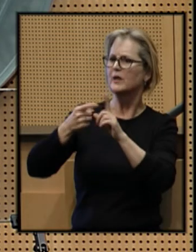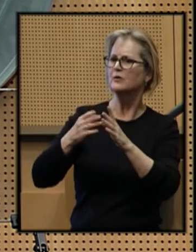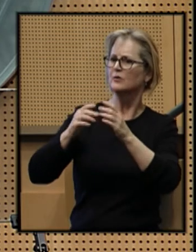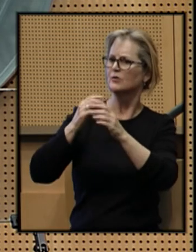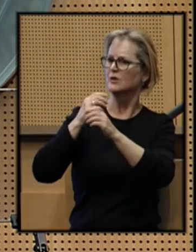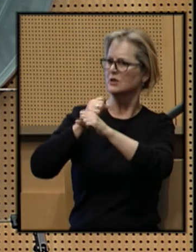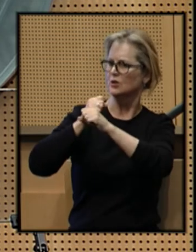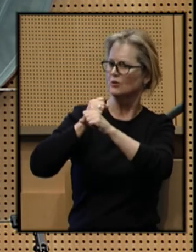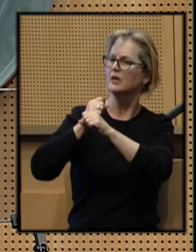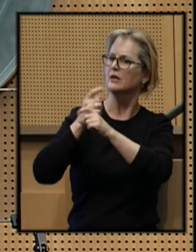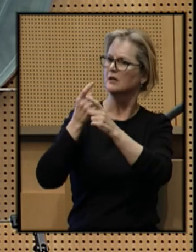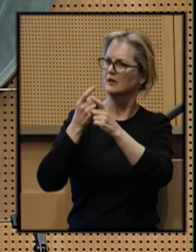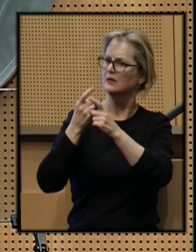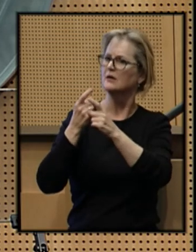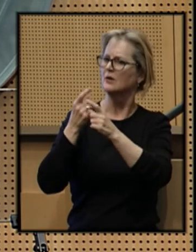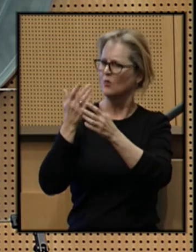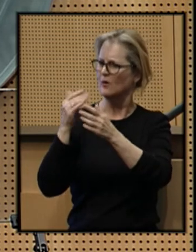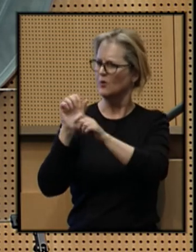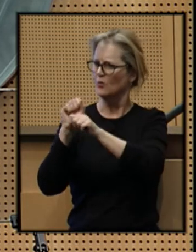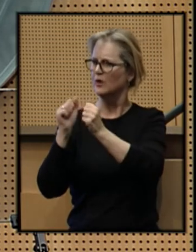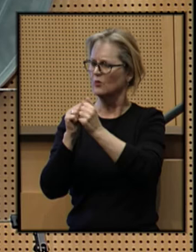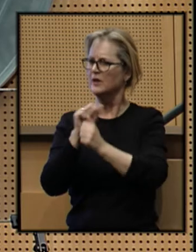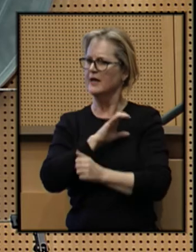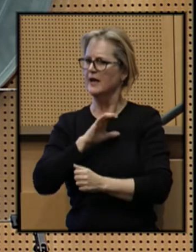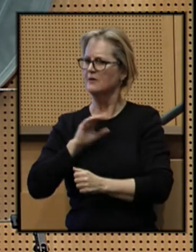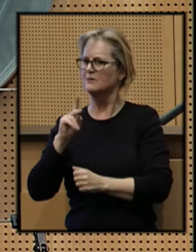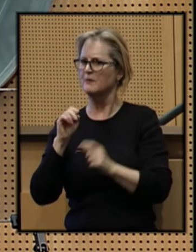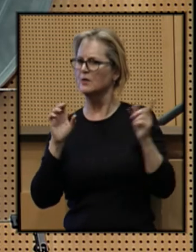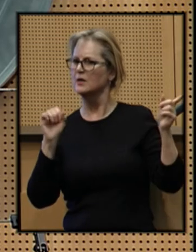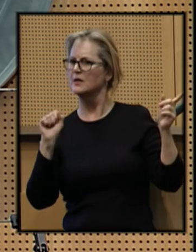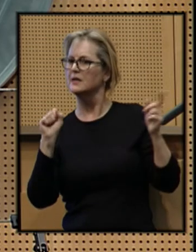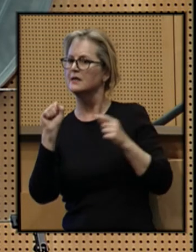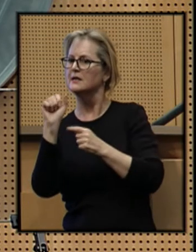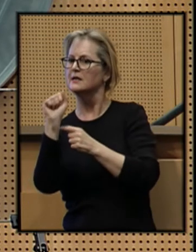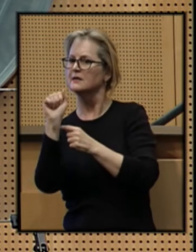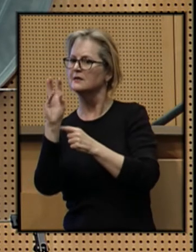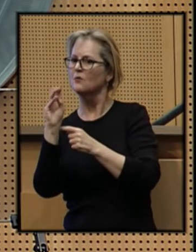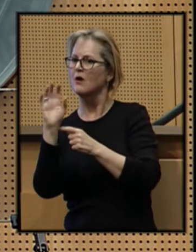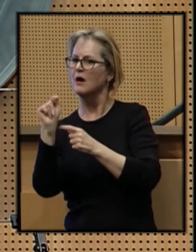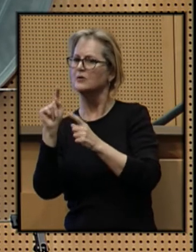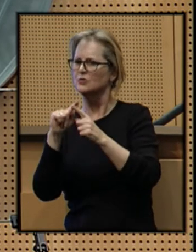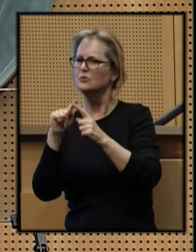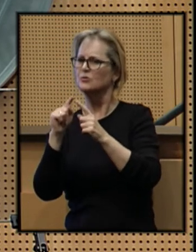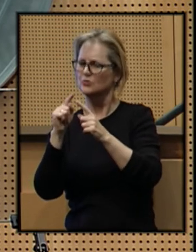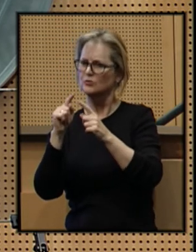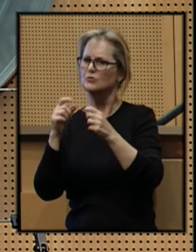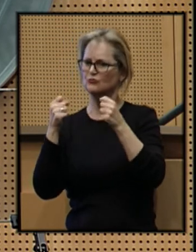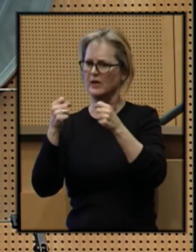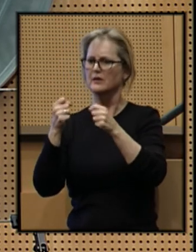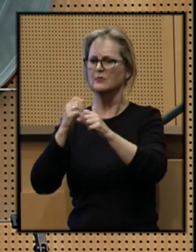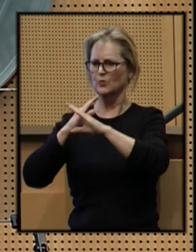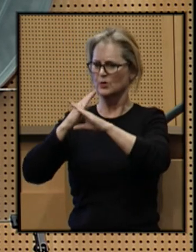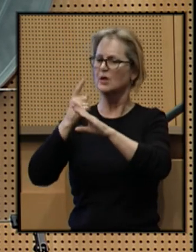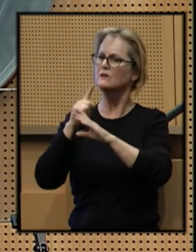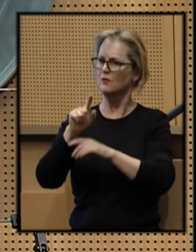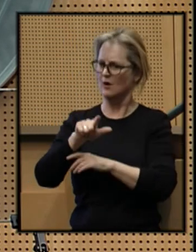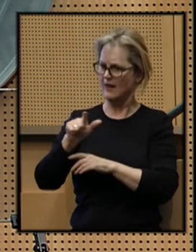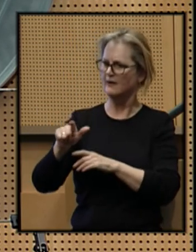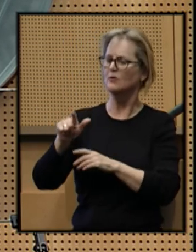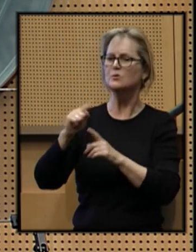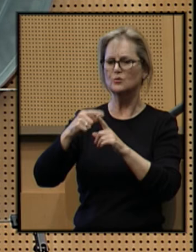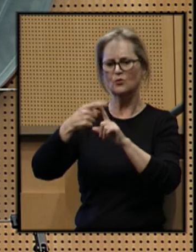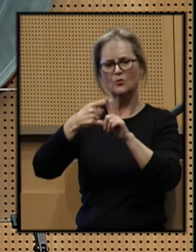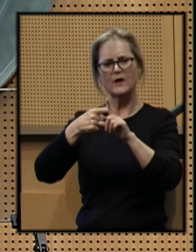which is why we are working with Council Member Swant, to strengthen protections for renters with landlords who allow their properties